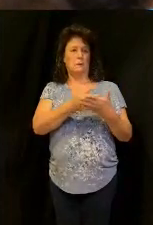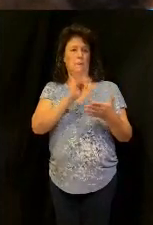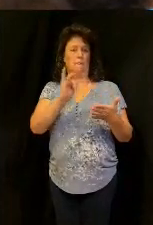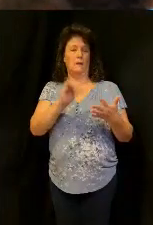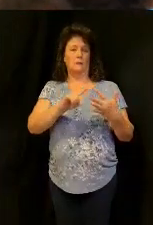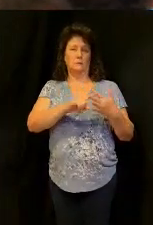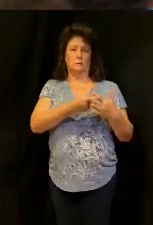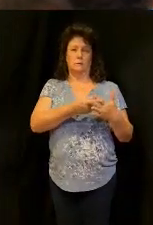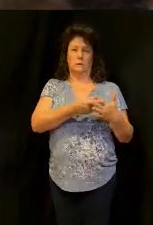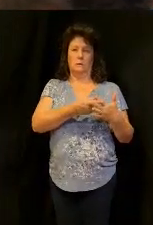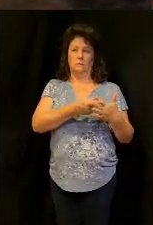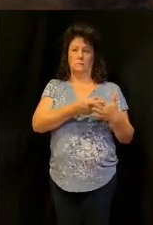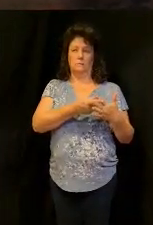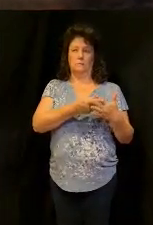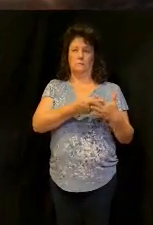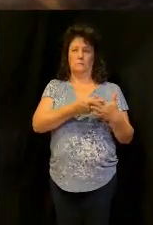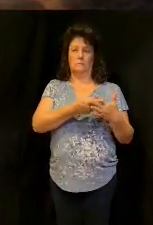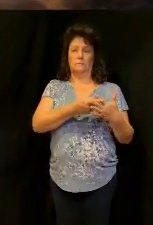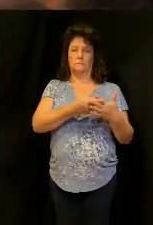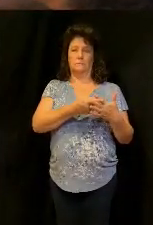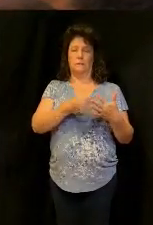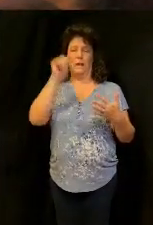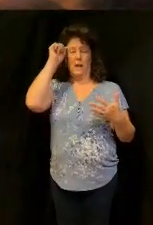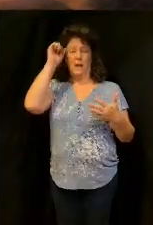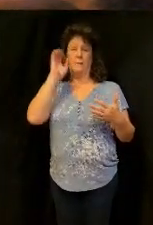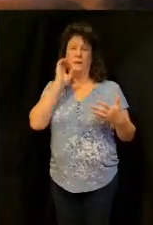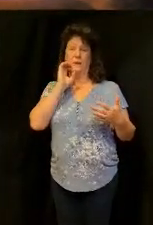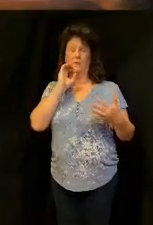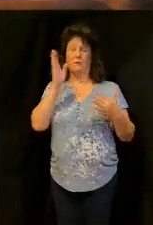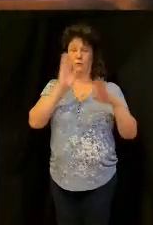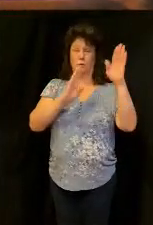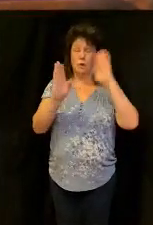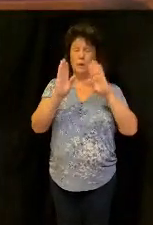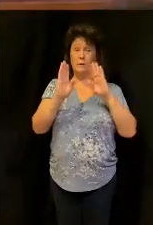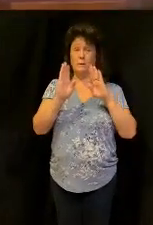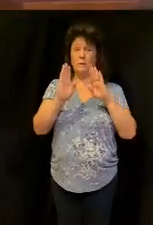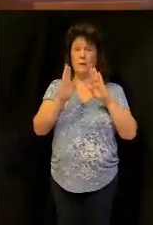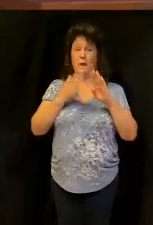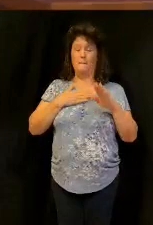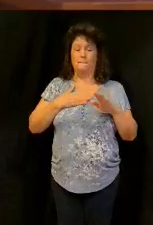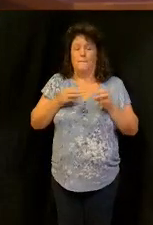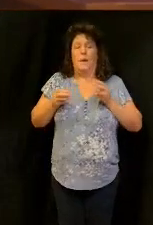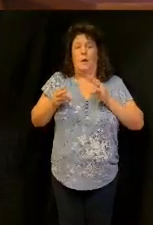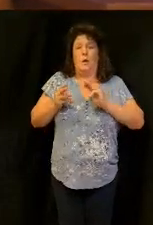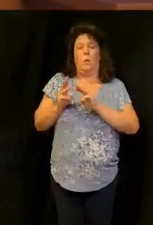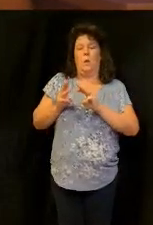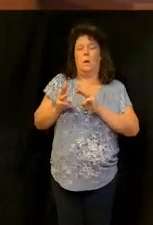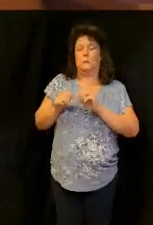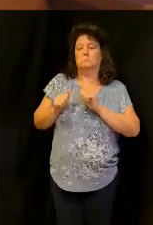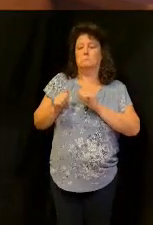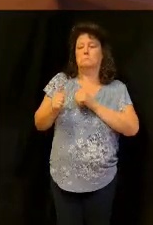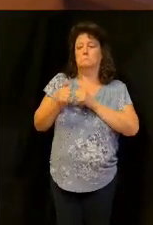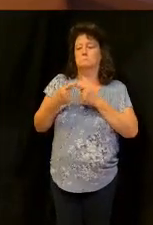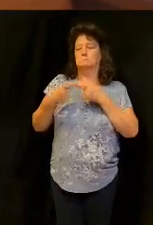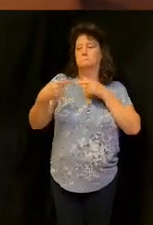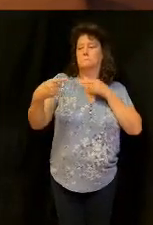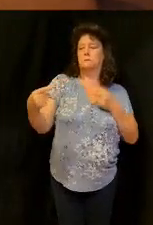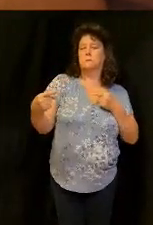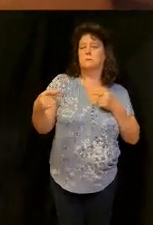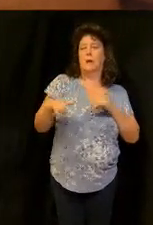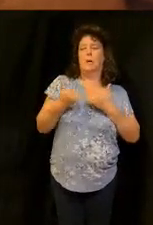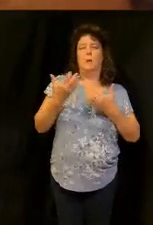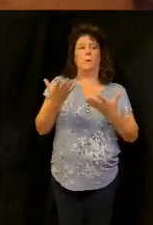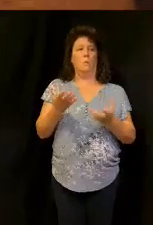evil what God listen what God Adam and Eve into trouble is because they begin to say listen I'll do it my way I'll do it how I want to do it